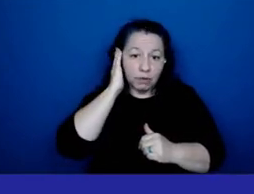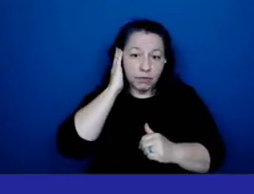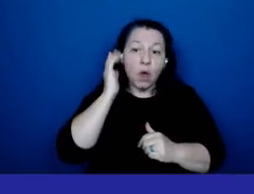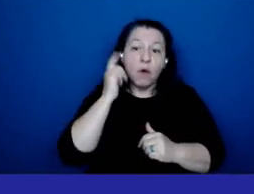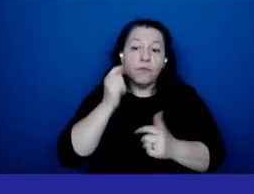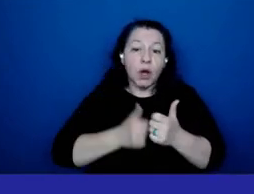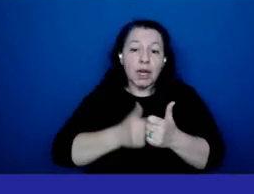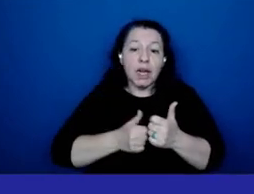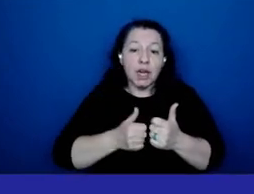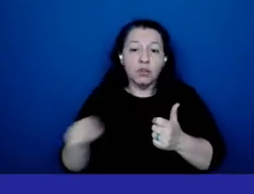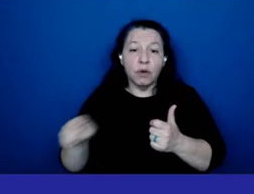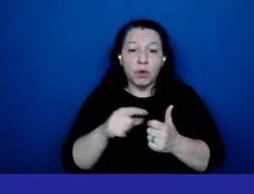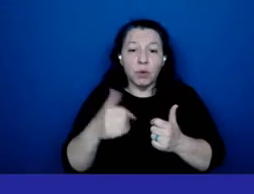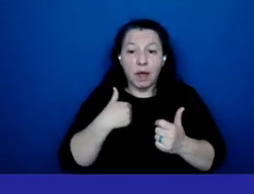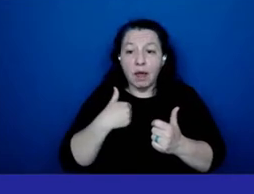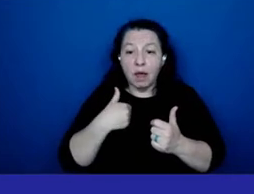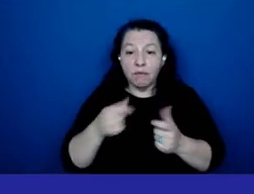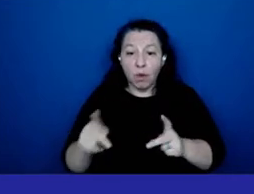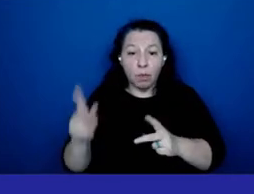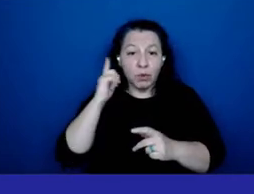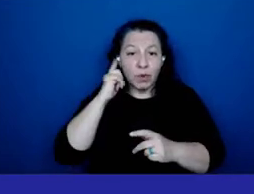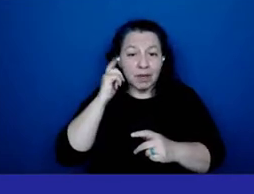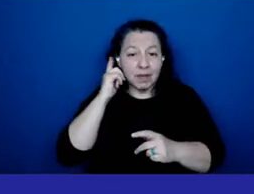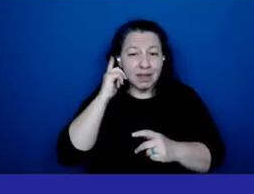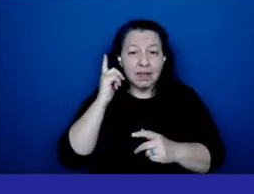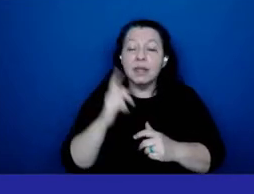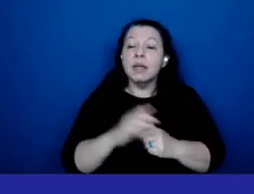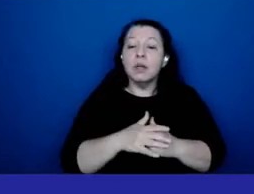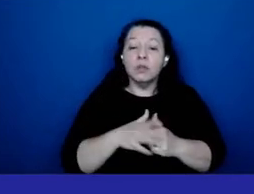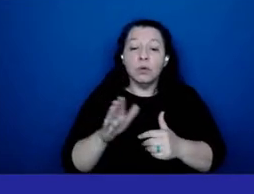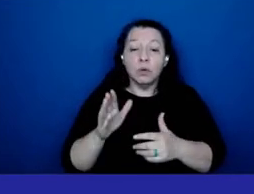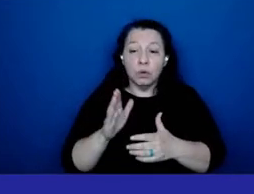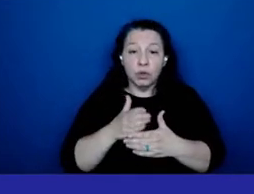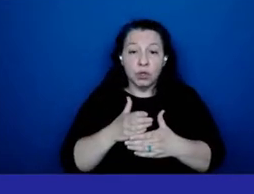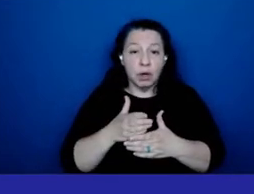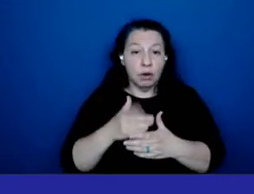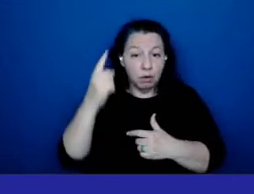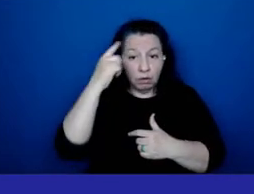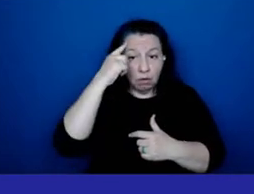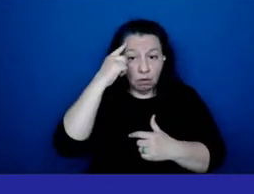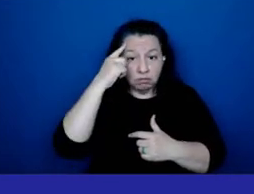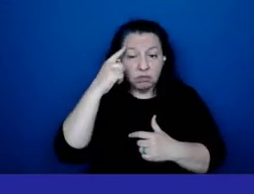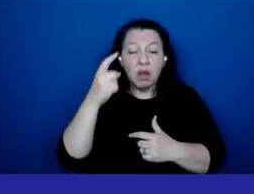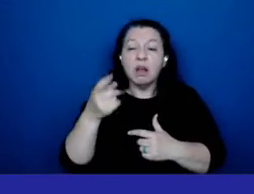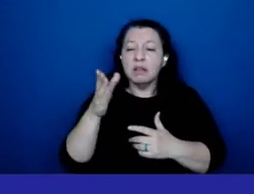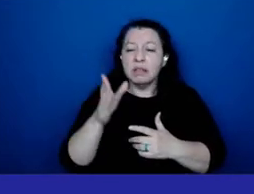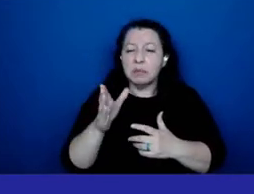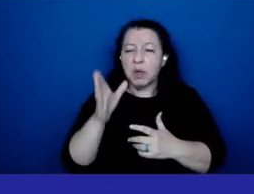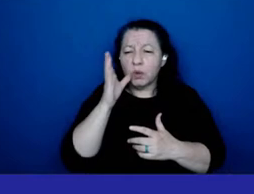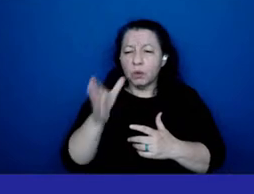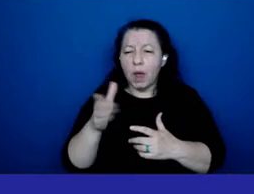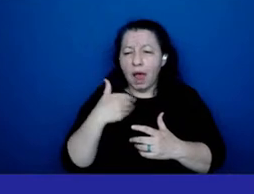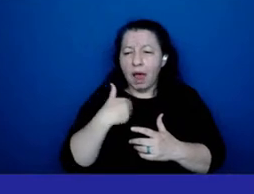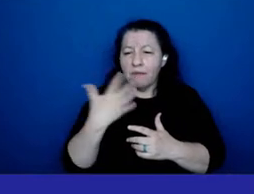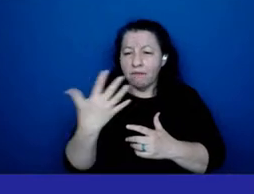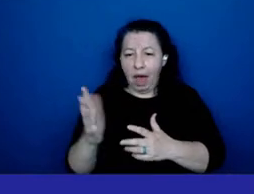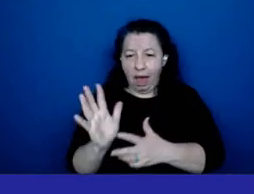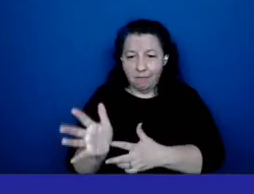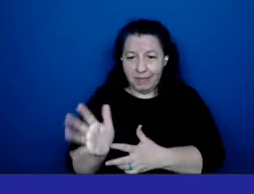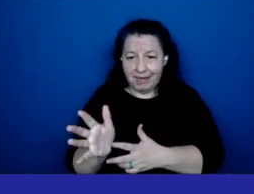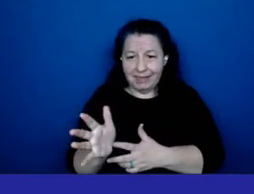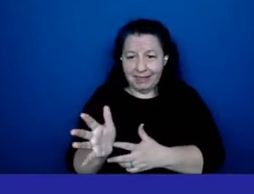have an opportunity um to uh share their thoughts speakers are given five minutes of speaking time